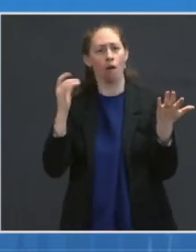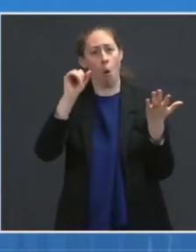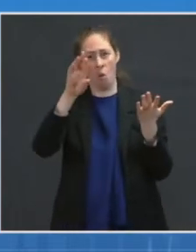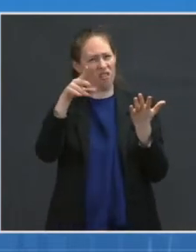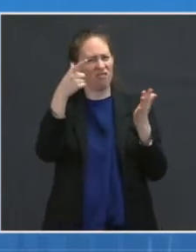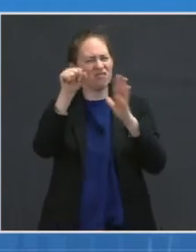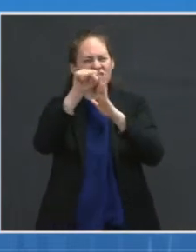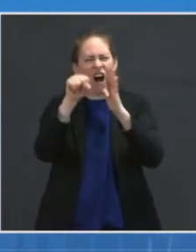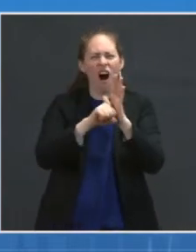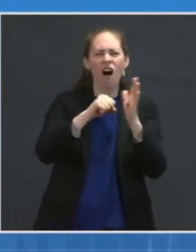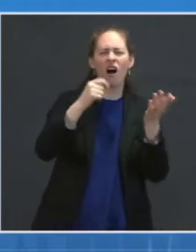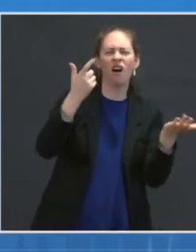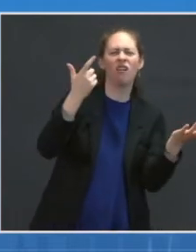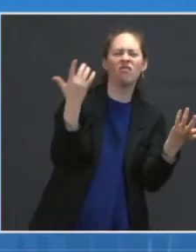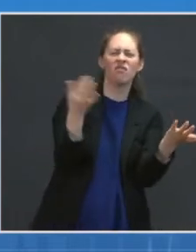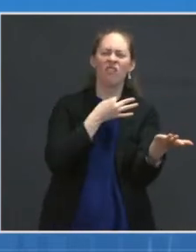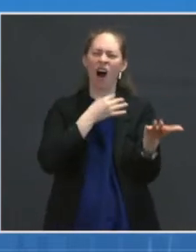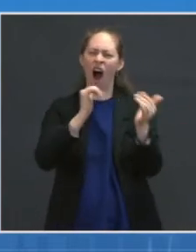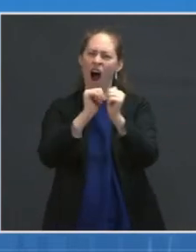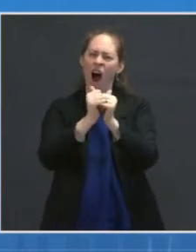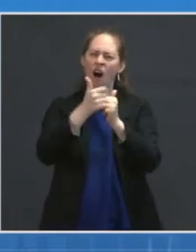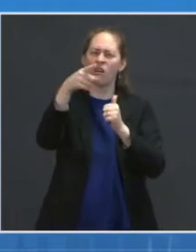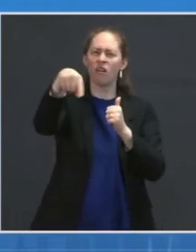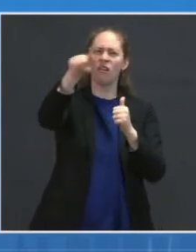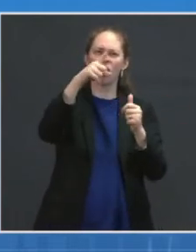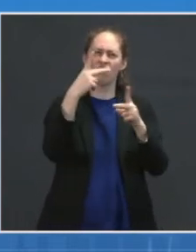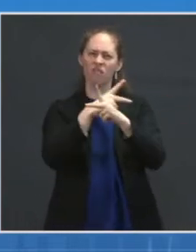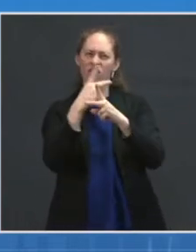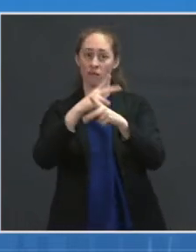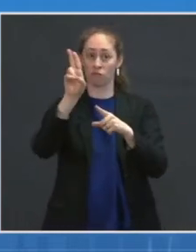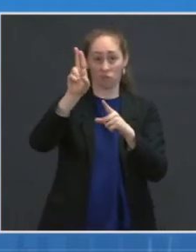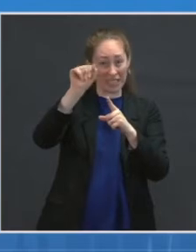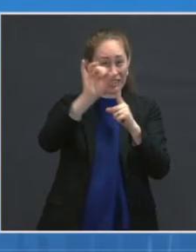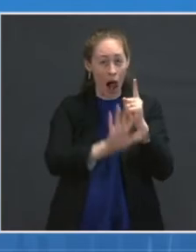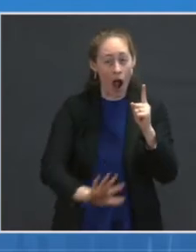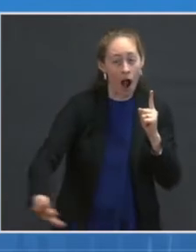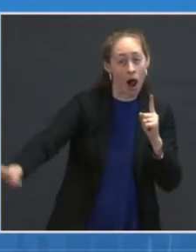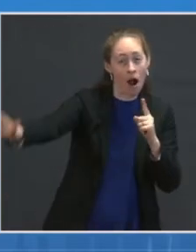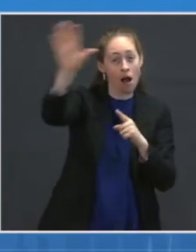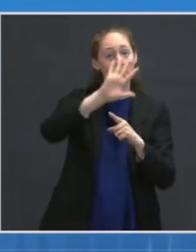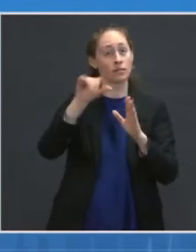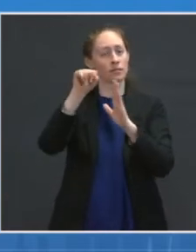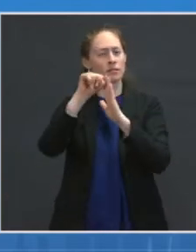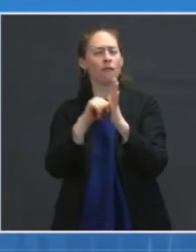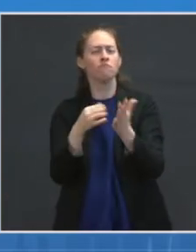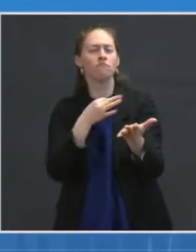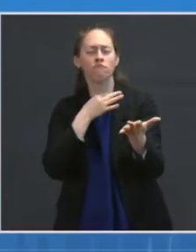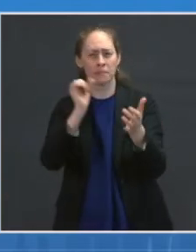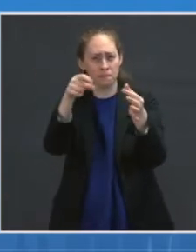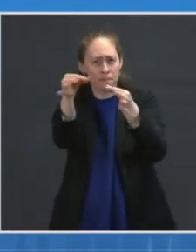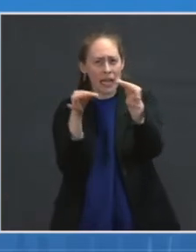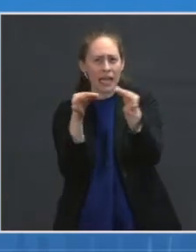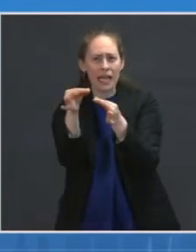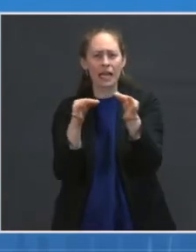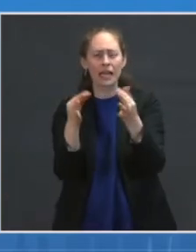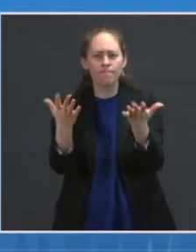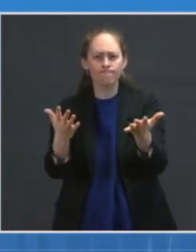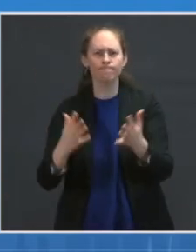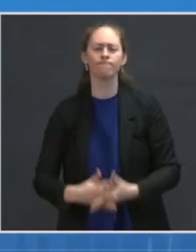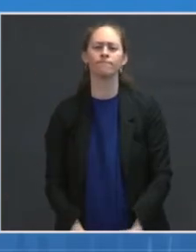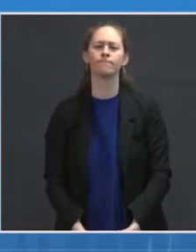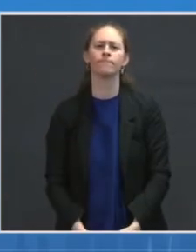some kind of comprehensive look? Yeah, thanks, Jonathan. And I may ask Dr. Walensky to comment in a second on how